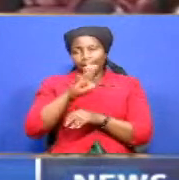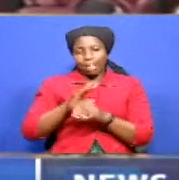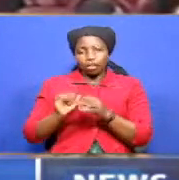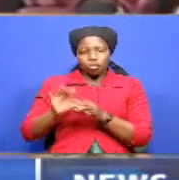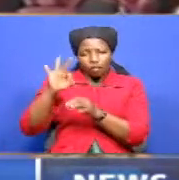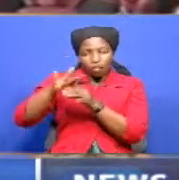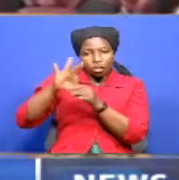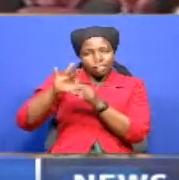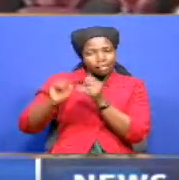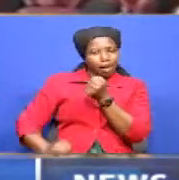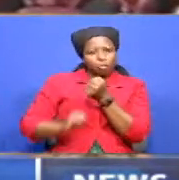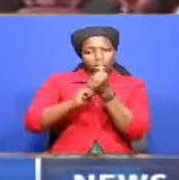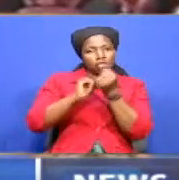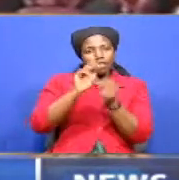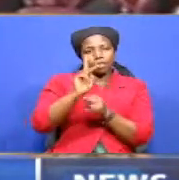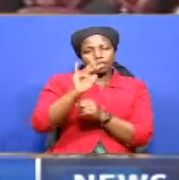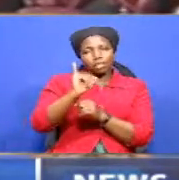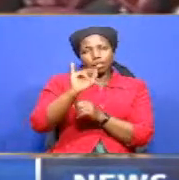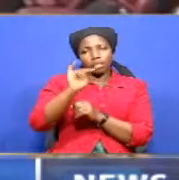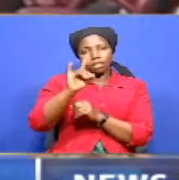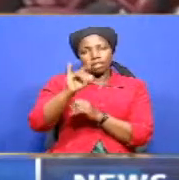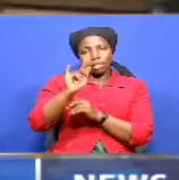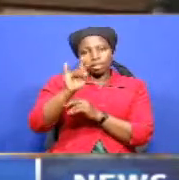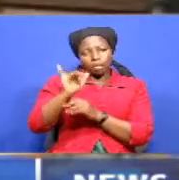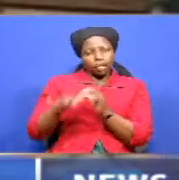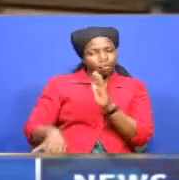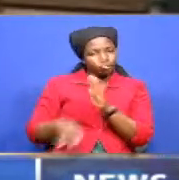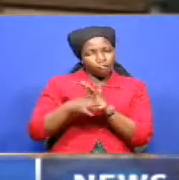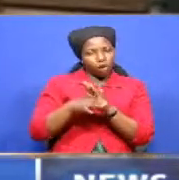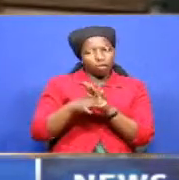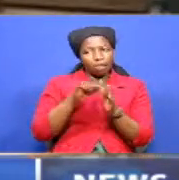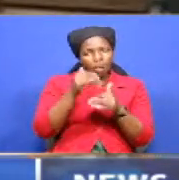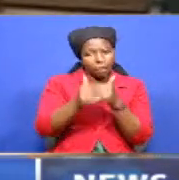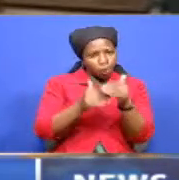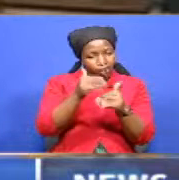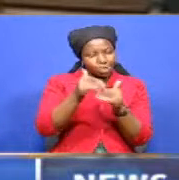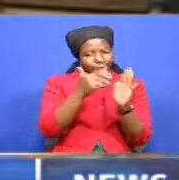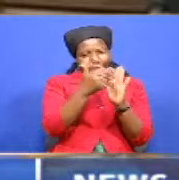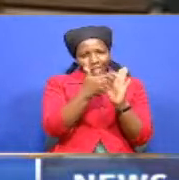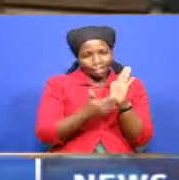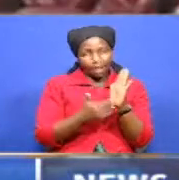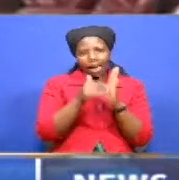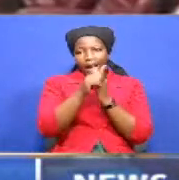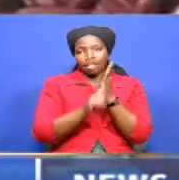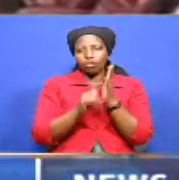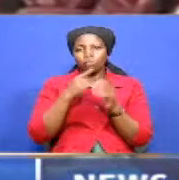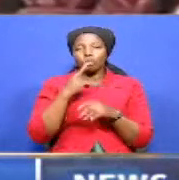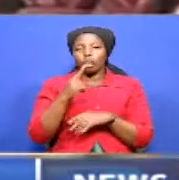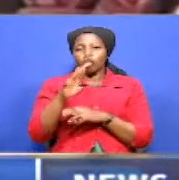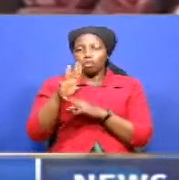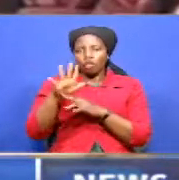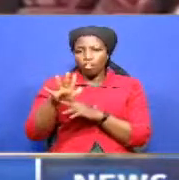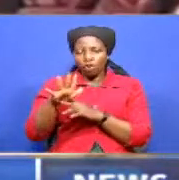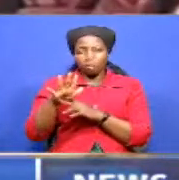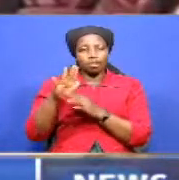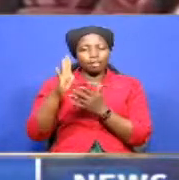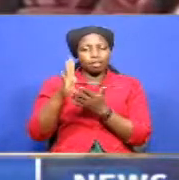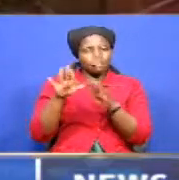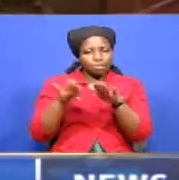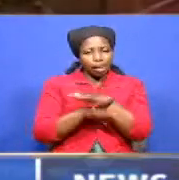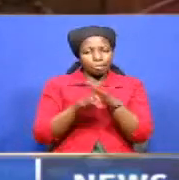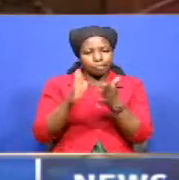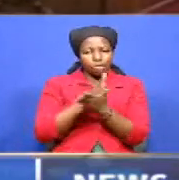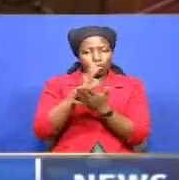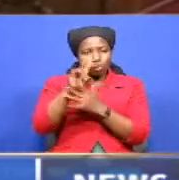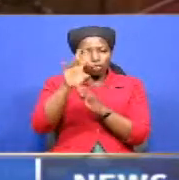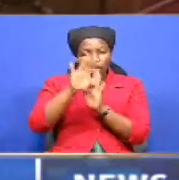removal. The process of removal of a Speaker or his Deputy is outlined in Article 104 Subsection 2 of the Constitution which provides